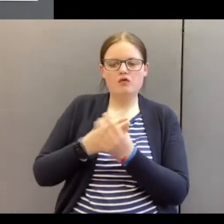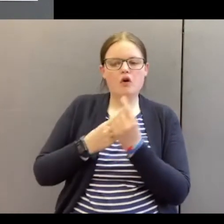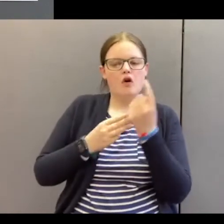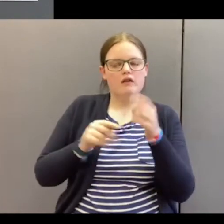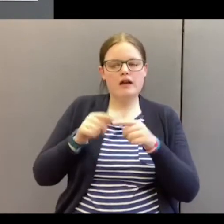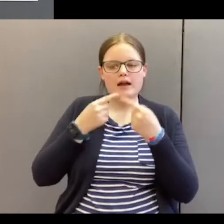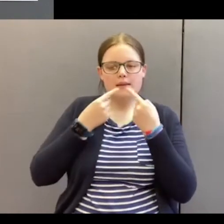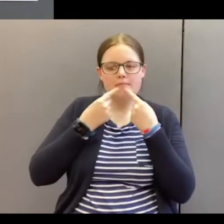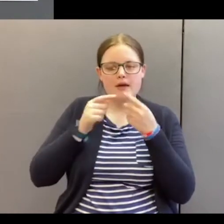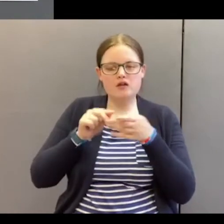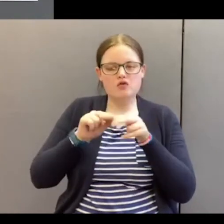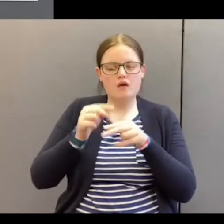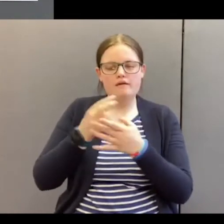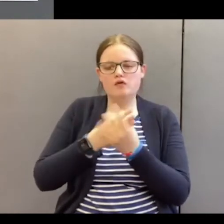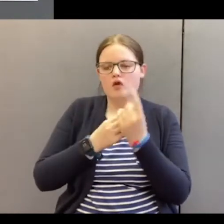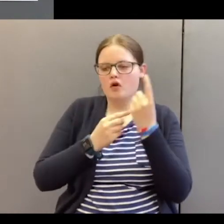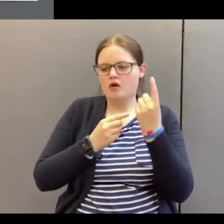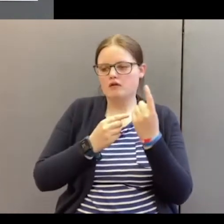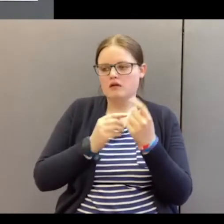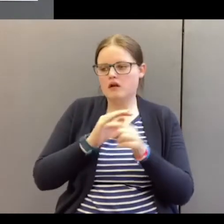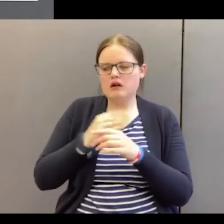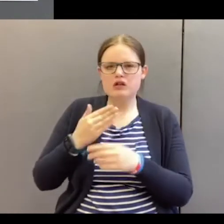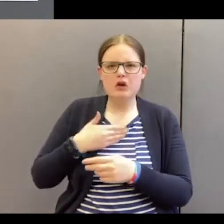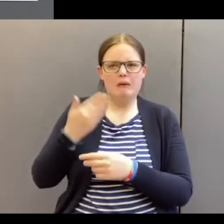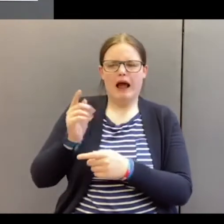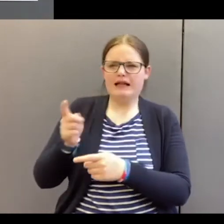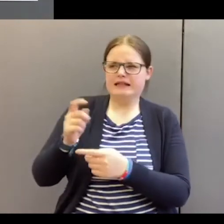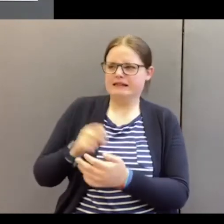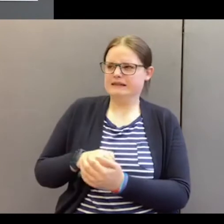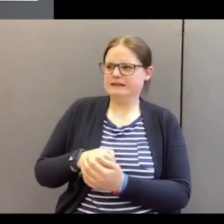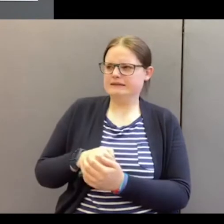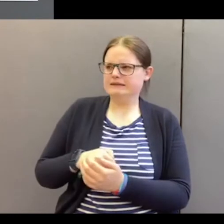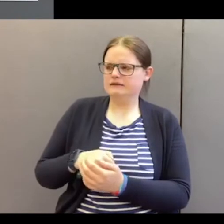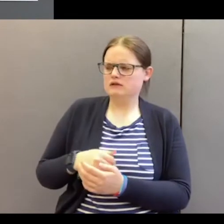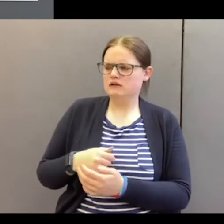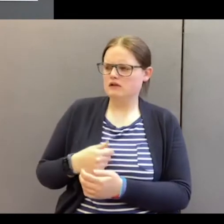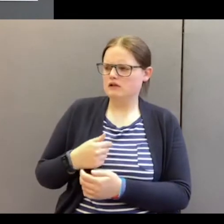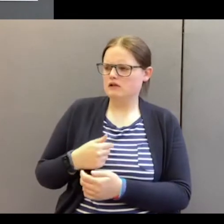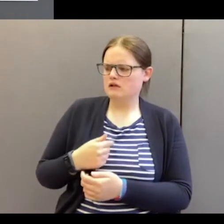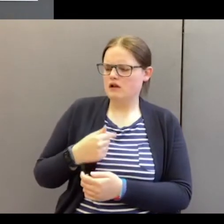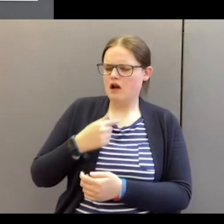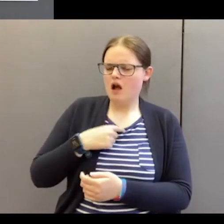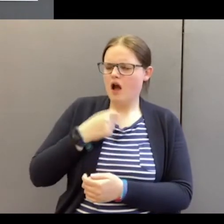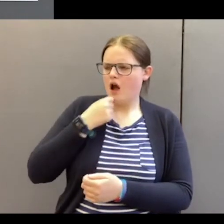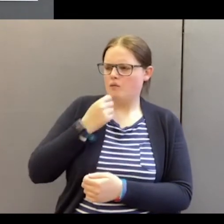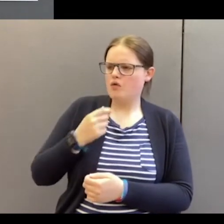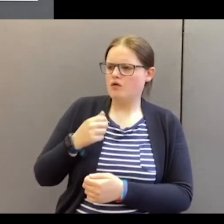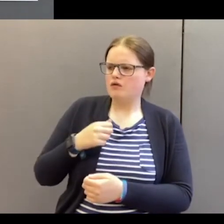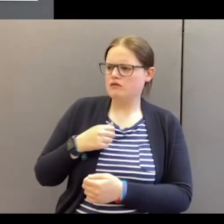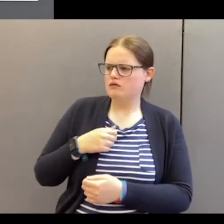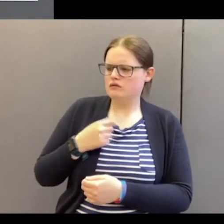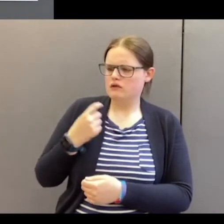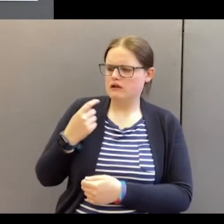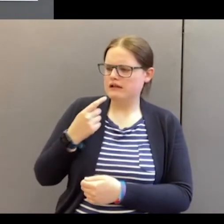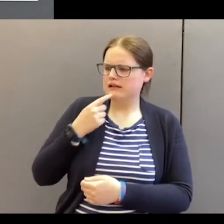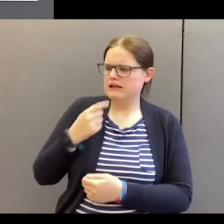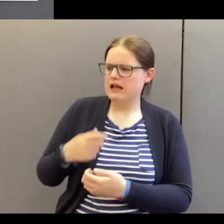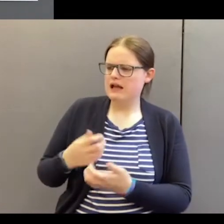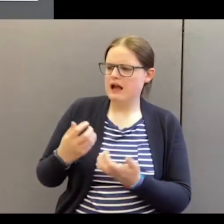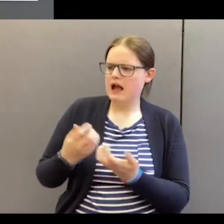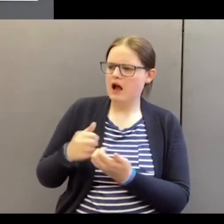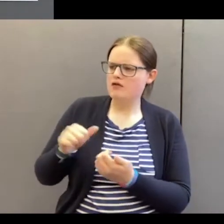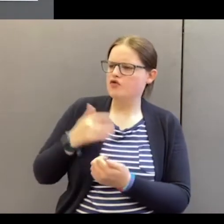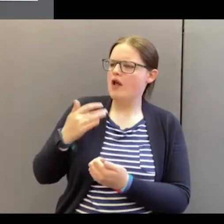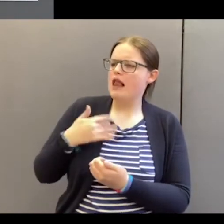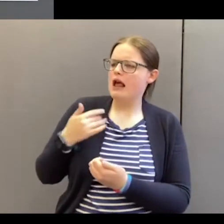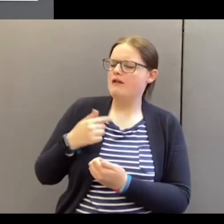of God. And we don't like it. I will self-determine. I will